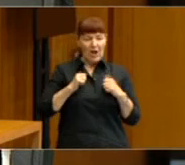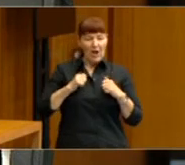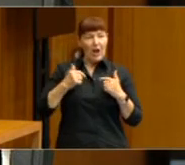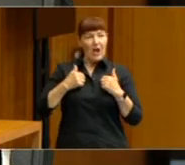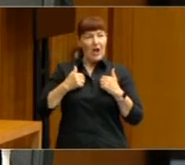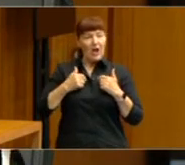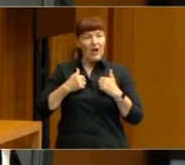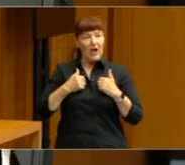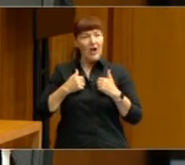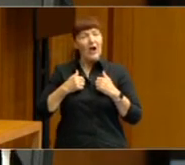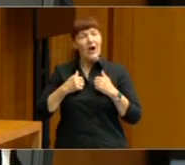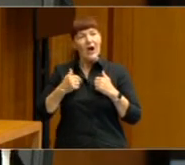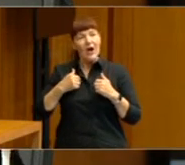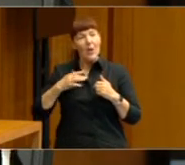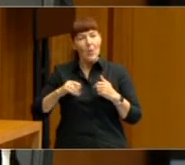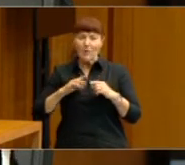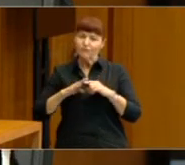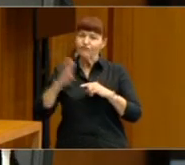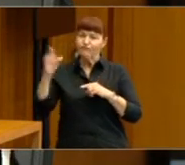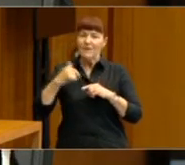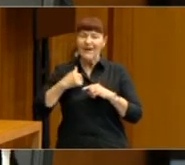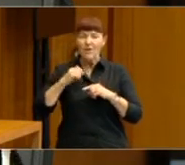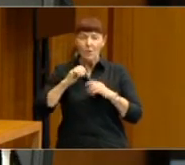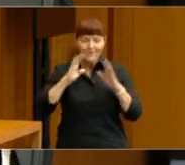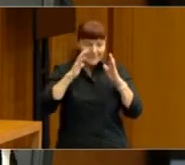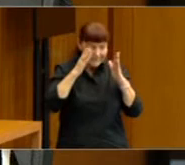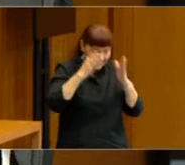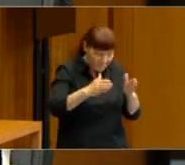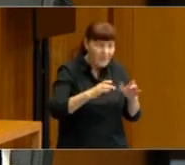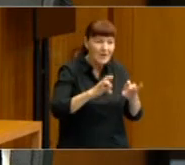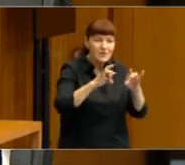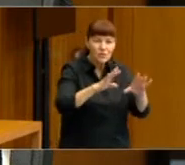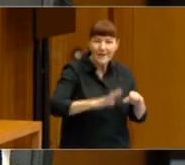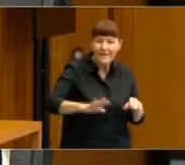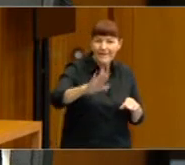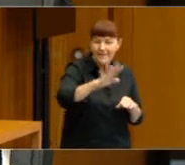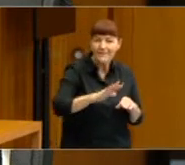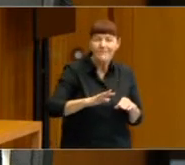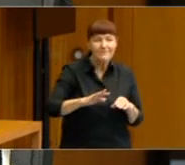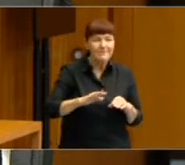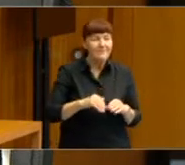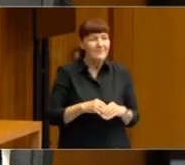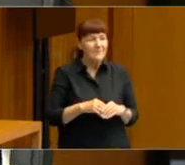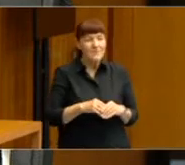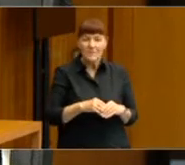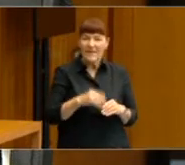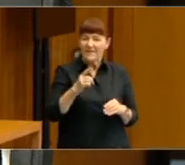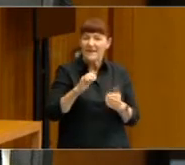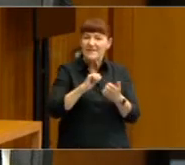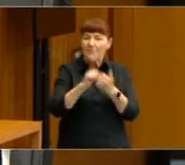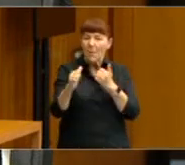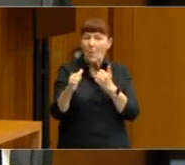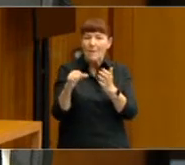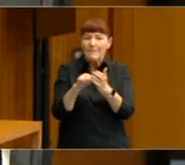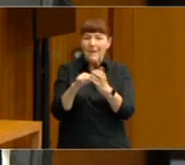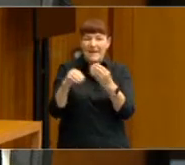rather than the interests of the Australian nations, things like the sports sports scandal, and so on.